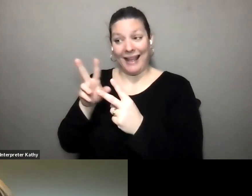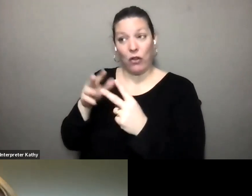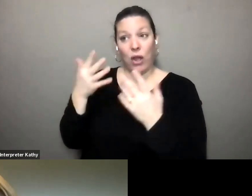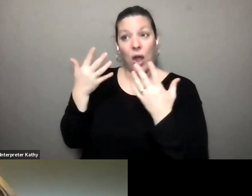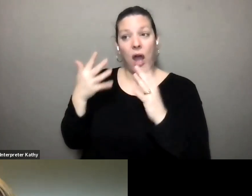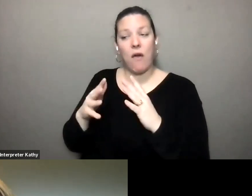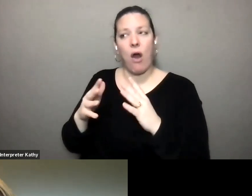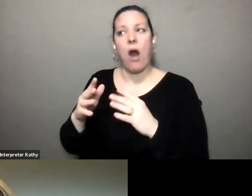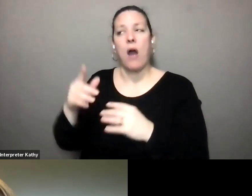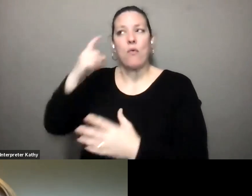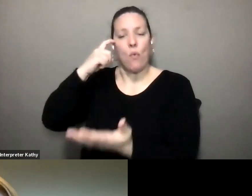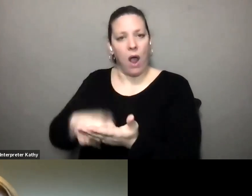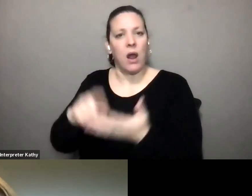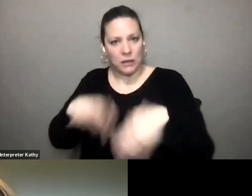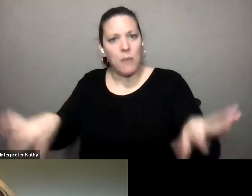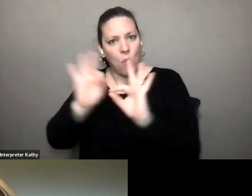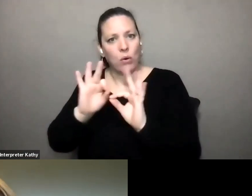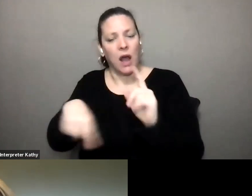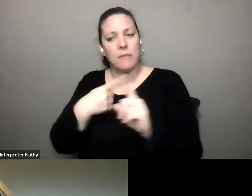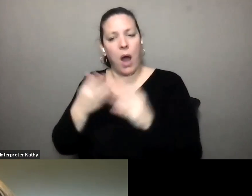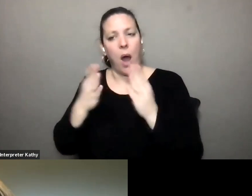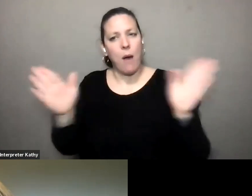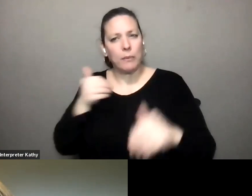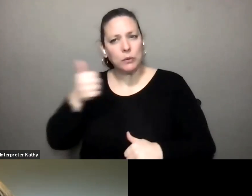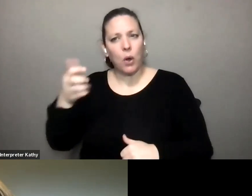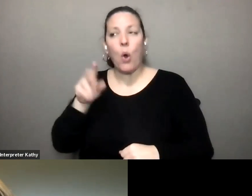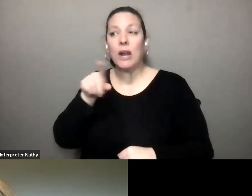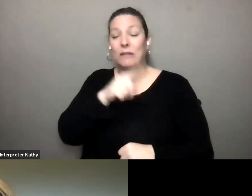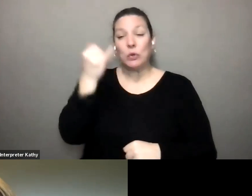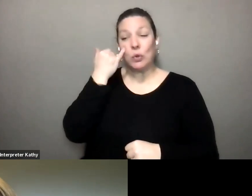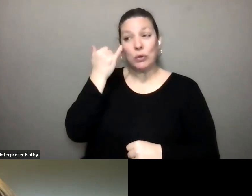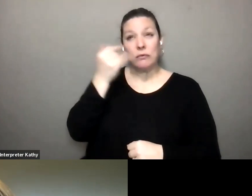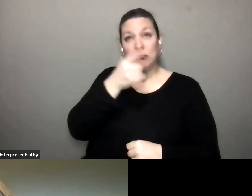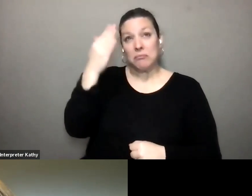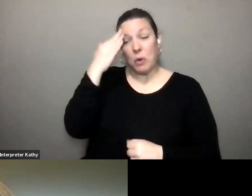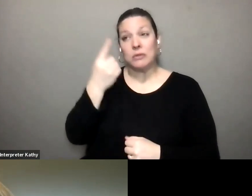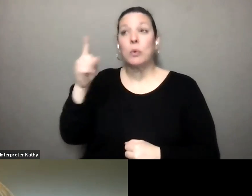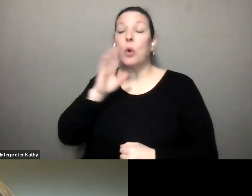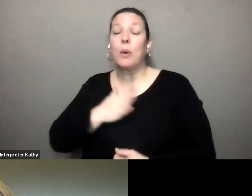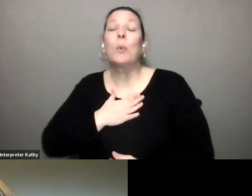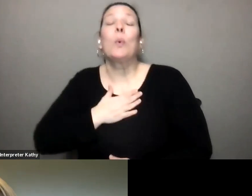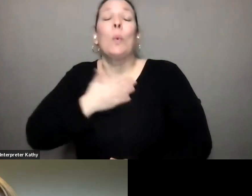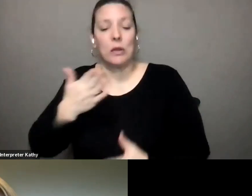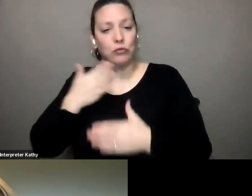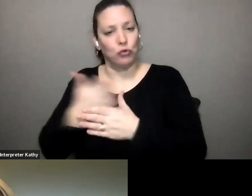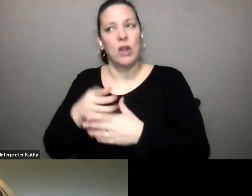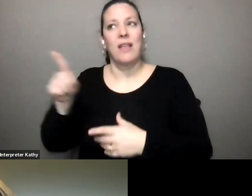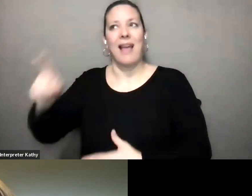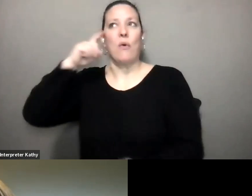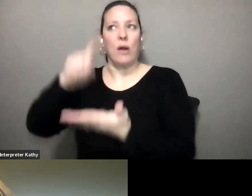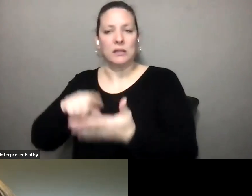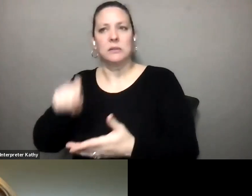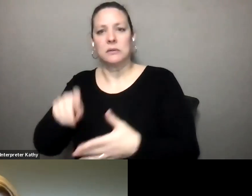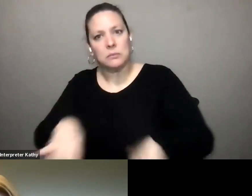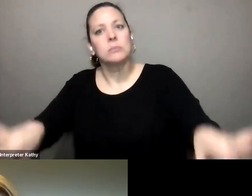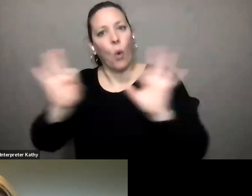importance of public transportation or know of anybody who might be willing to speak to the importance of public transportation